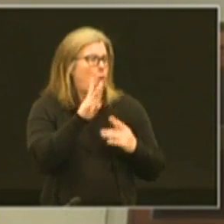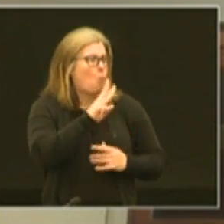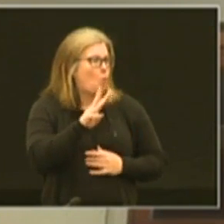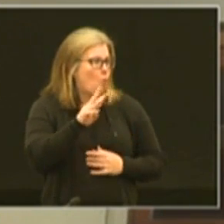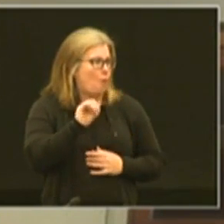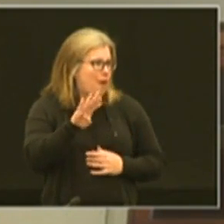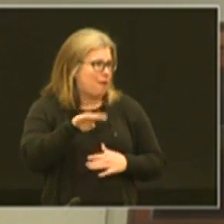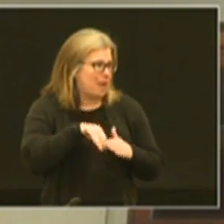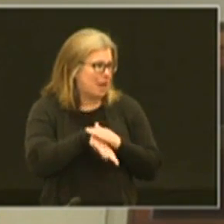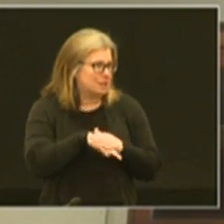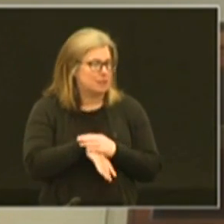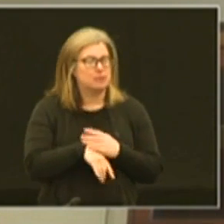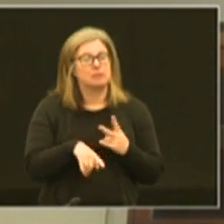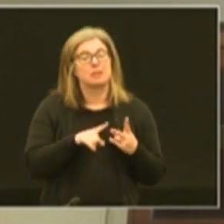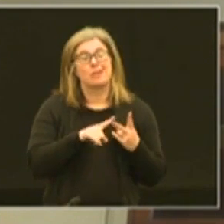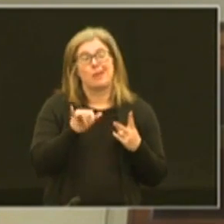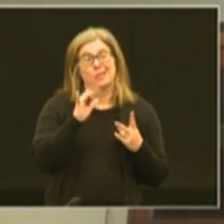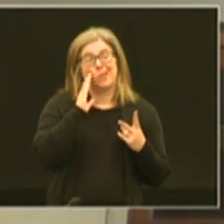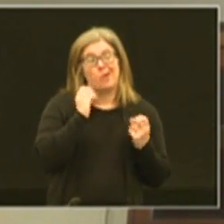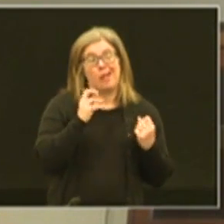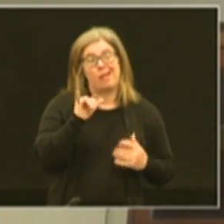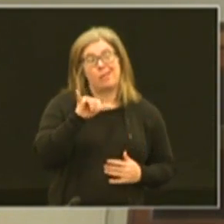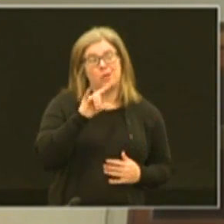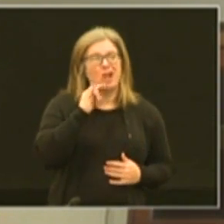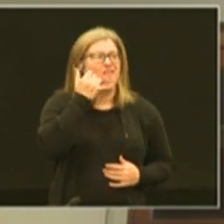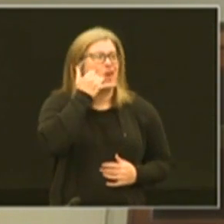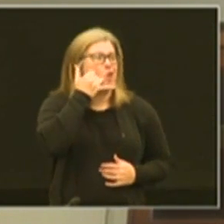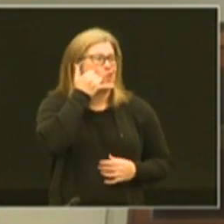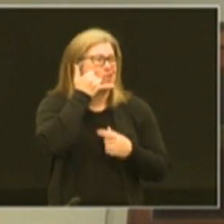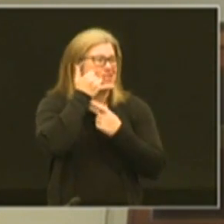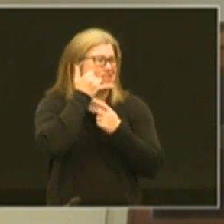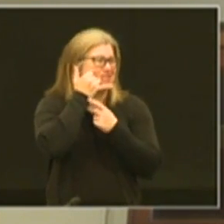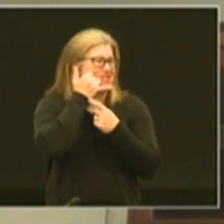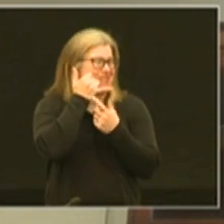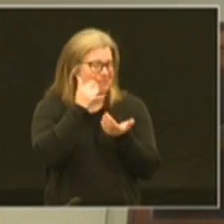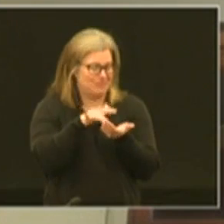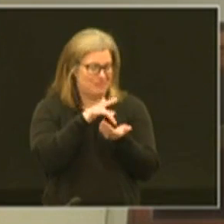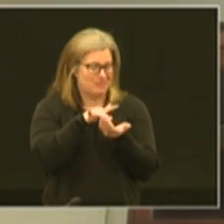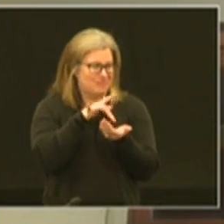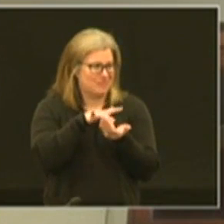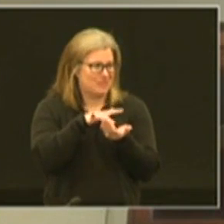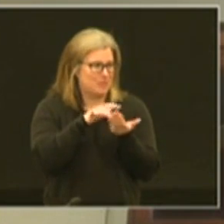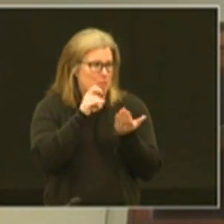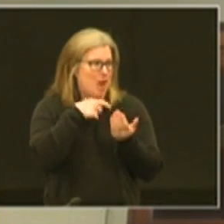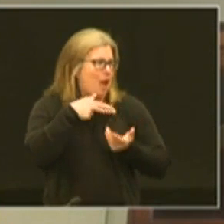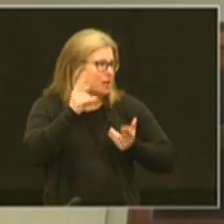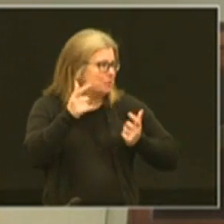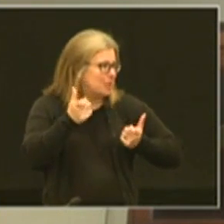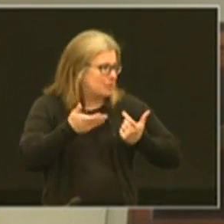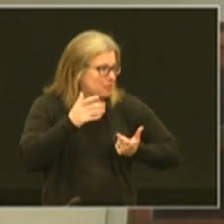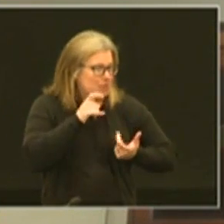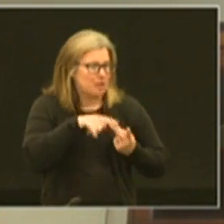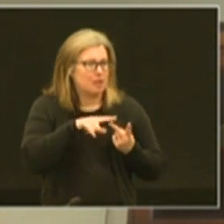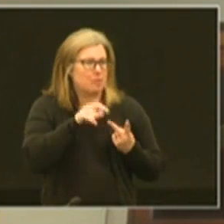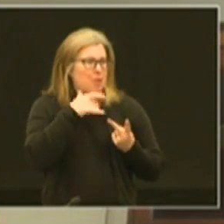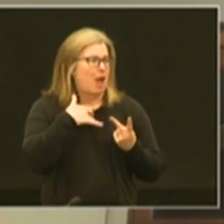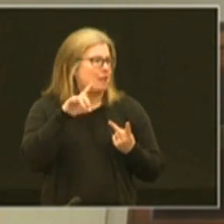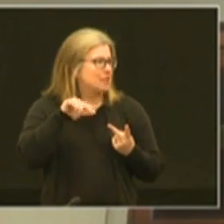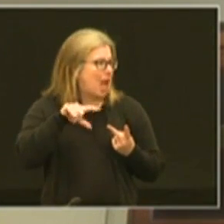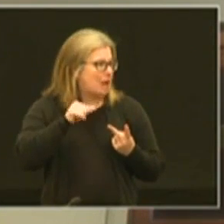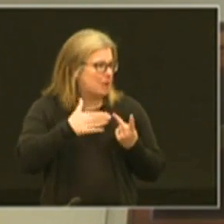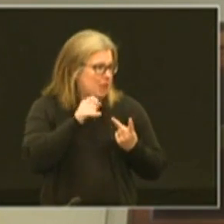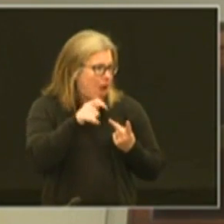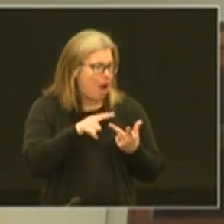web access but we also know a lot of those are phone services that might not be high speed might not have the data